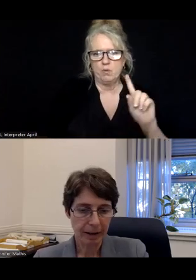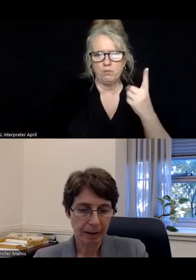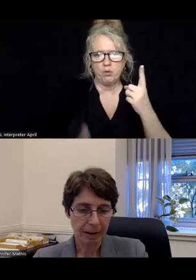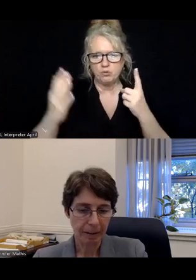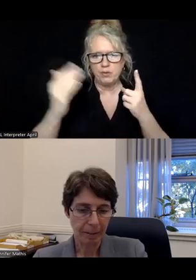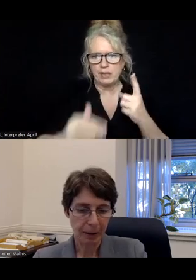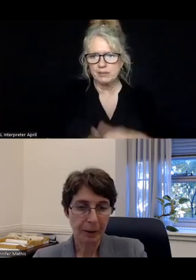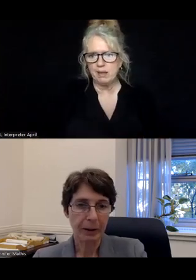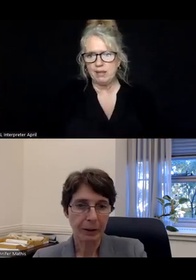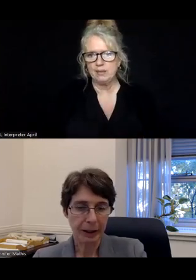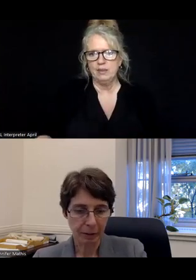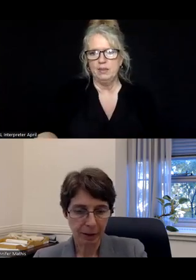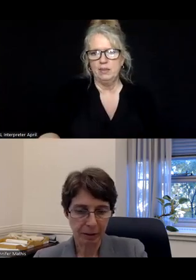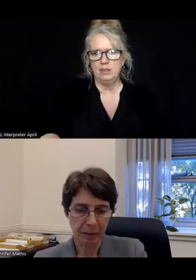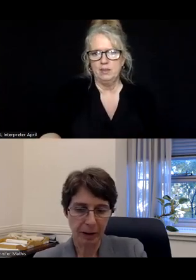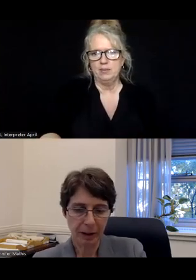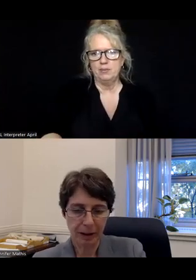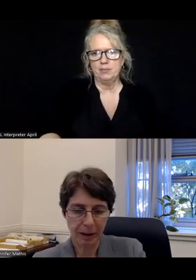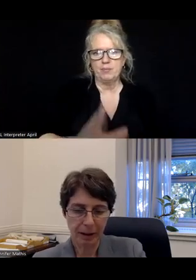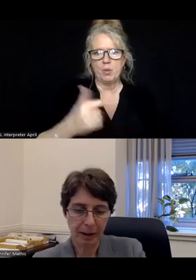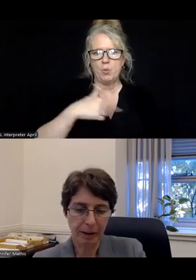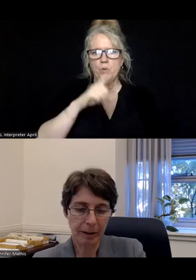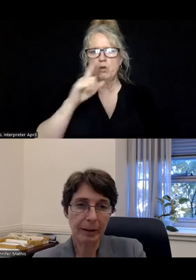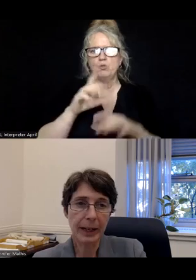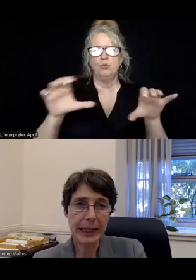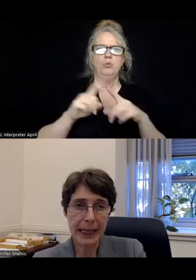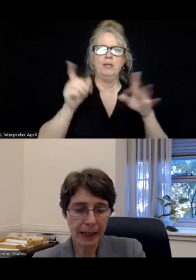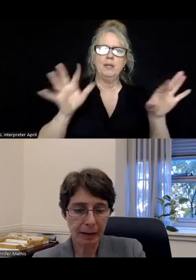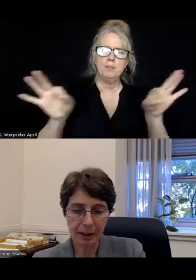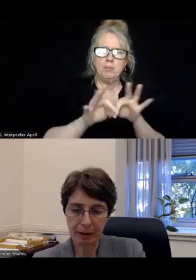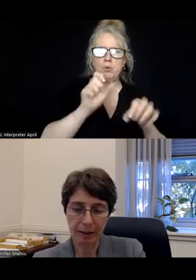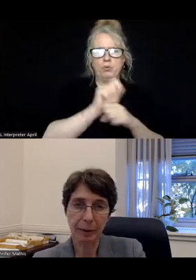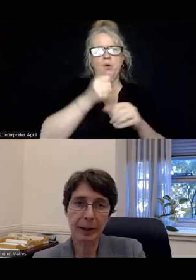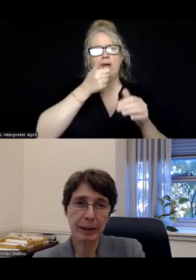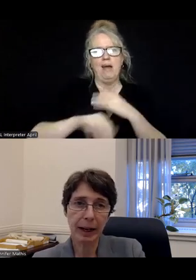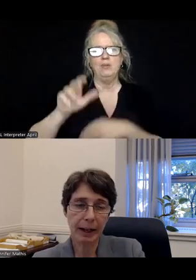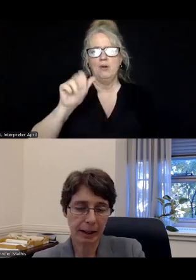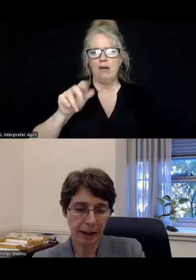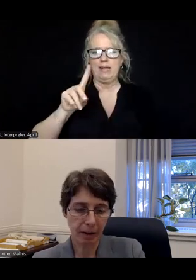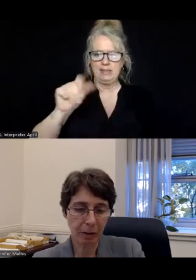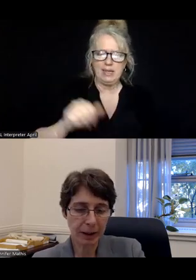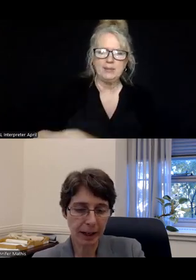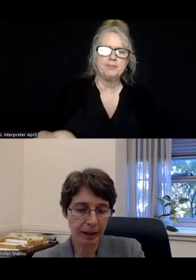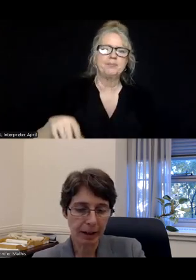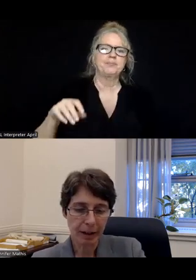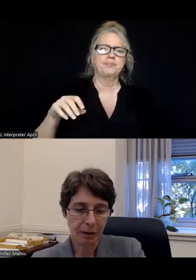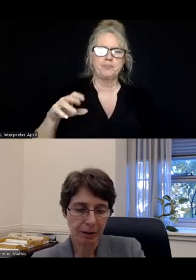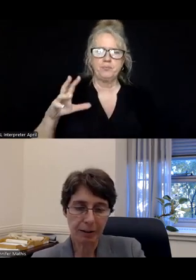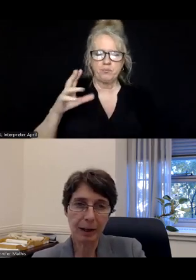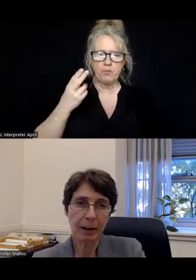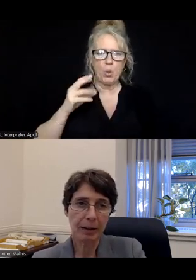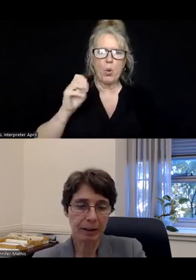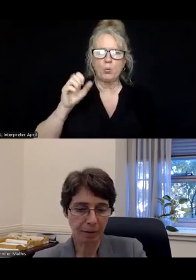next slide. We are doing important work under the ADA, the Americans with Disabilities Act, and Olmstead